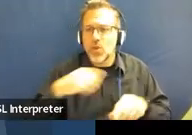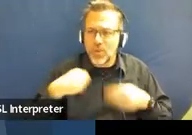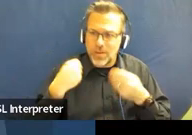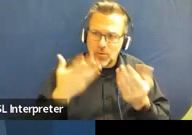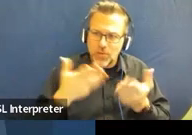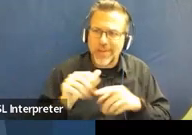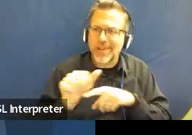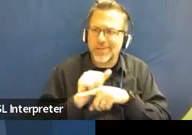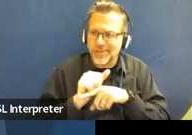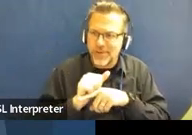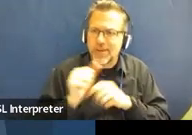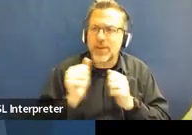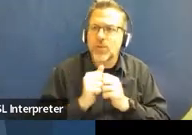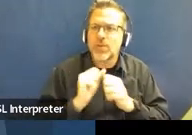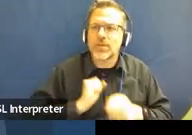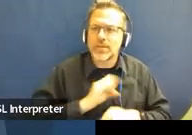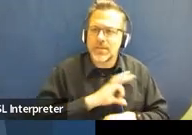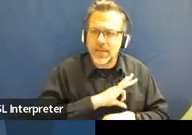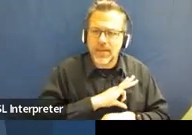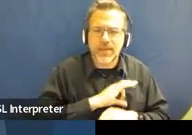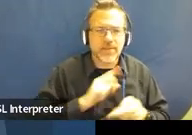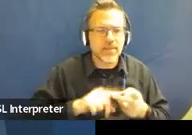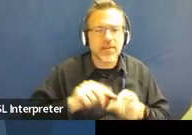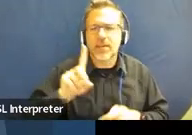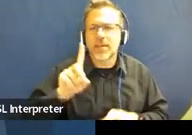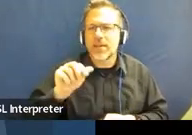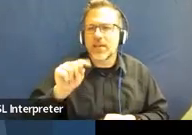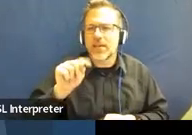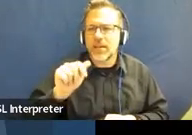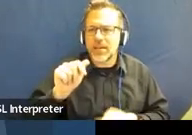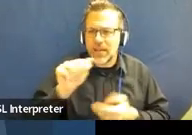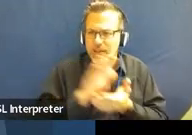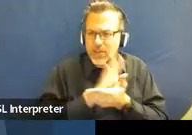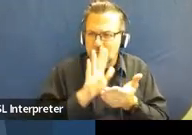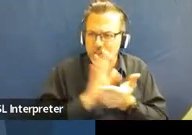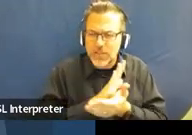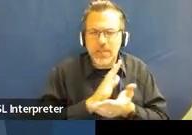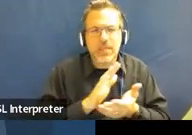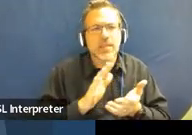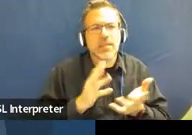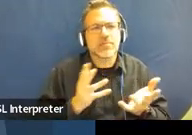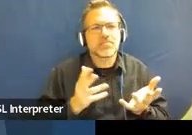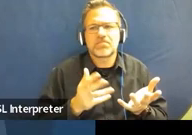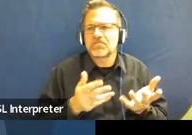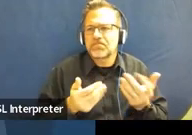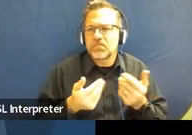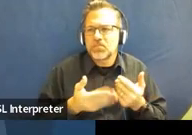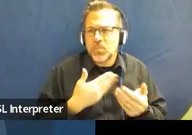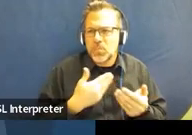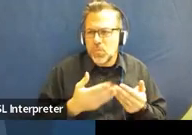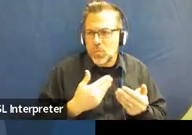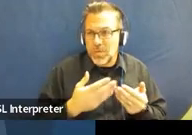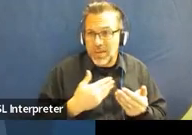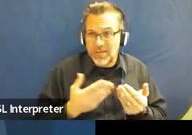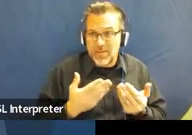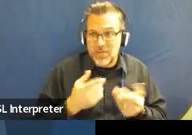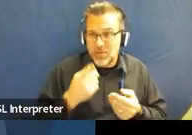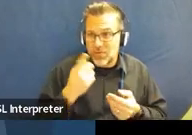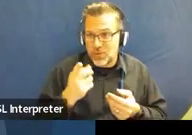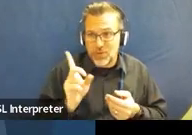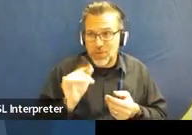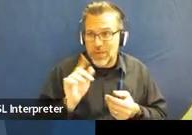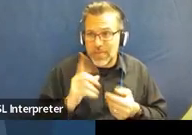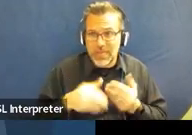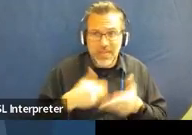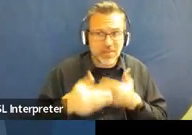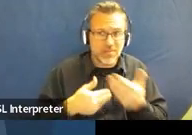the staff. You know, we changed up the data sheet so they were easier to manage. You know, whatever the steps were that you took, we would like to